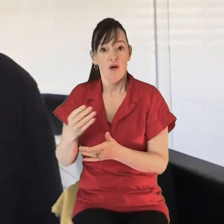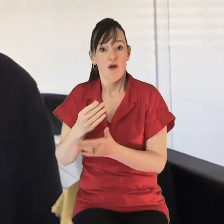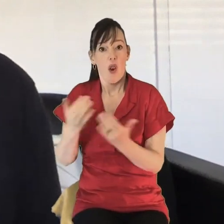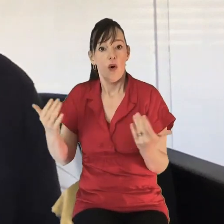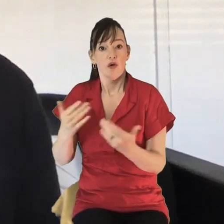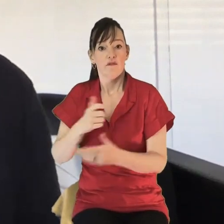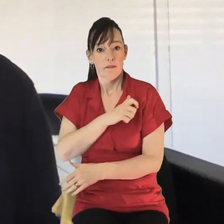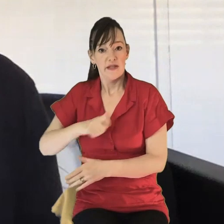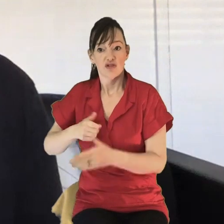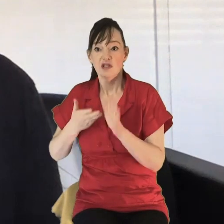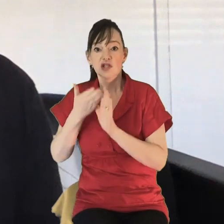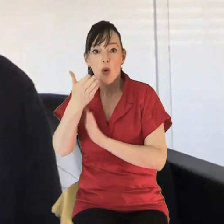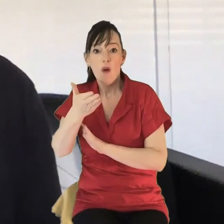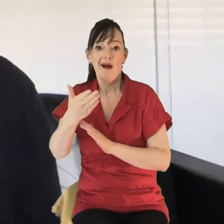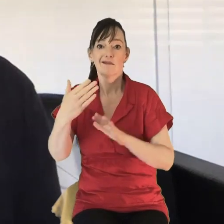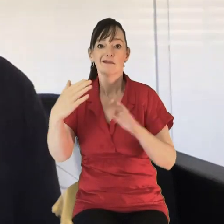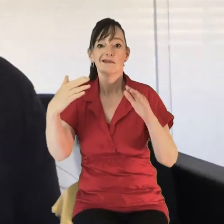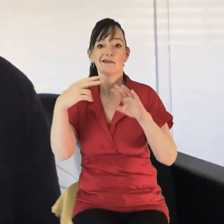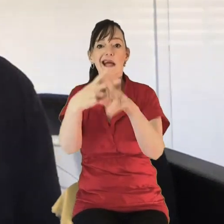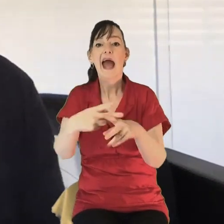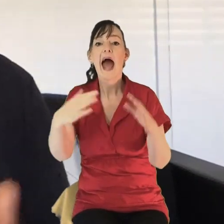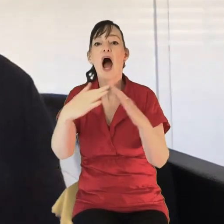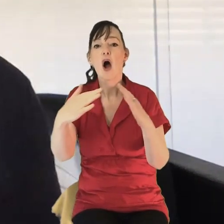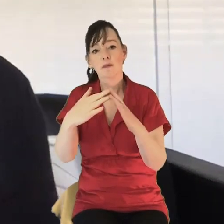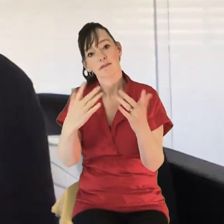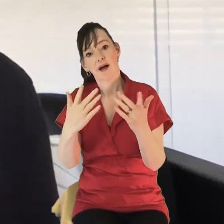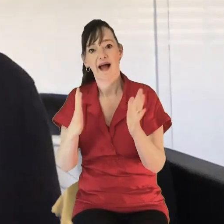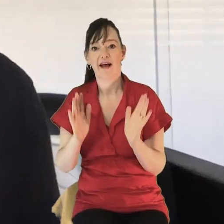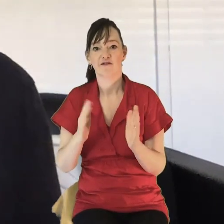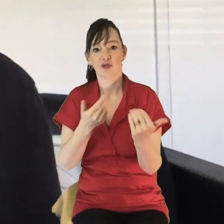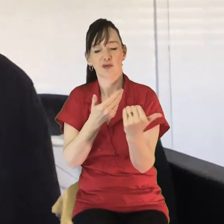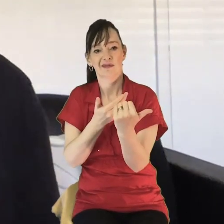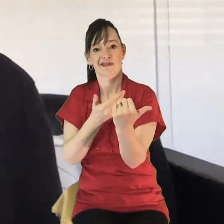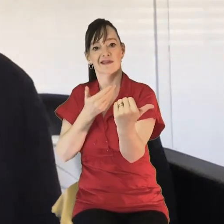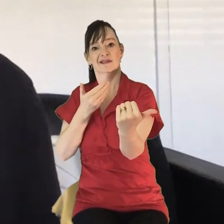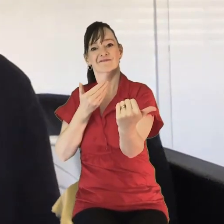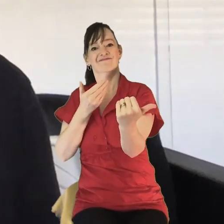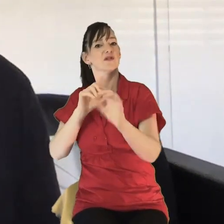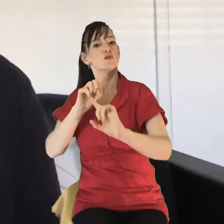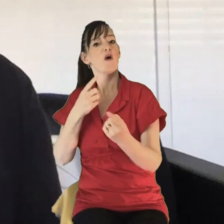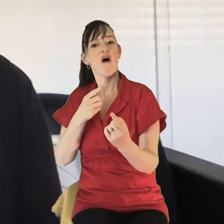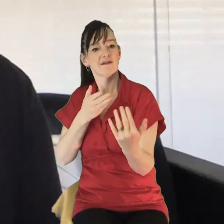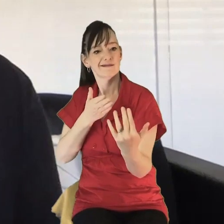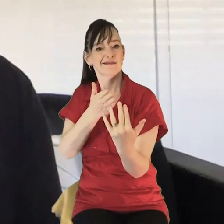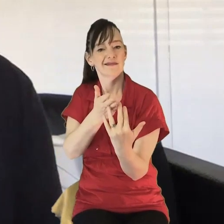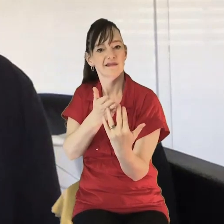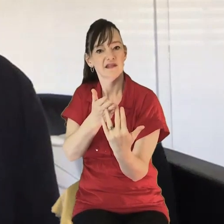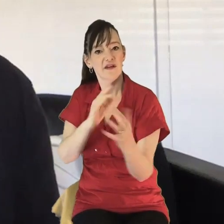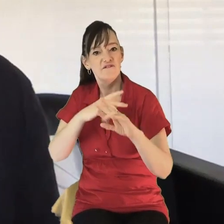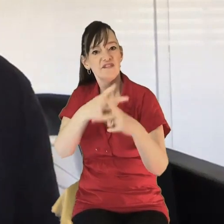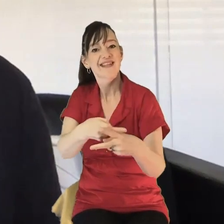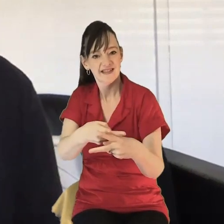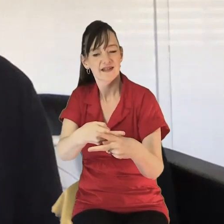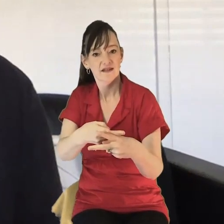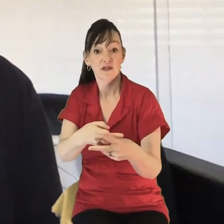homes, nursing homes. And with the necessity for shielding, it's meant that they've not been able to have the access. And so